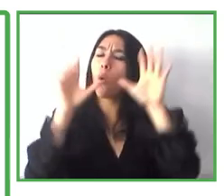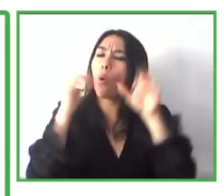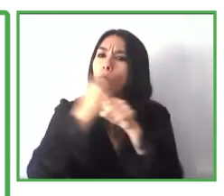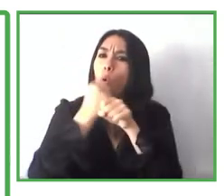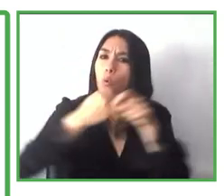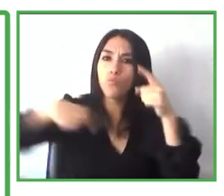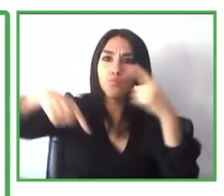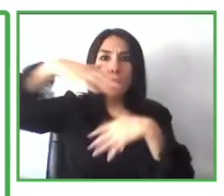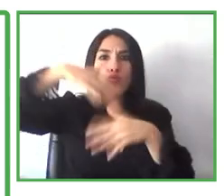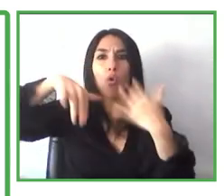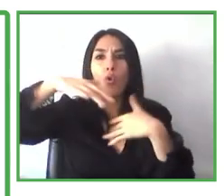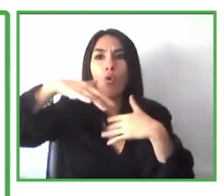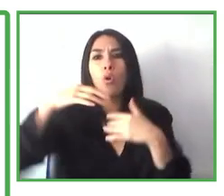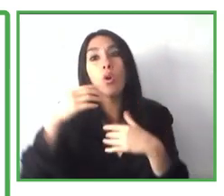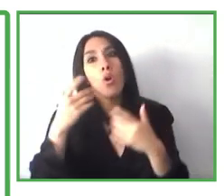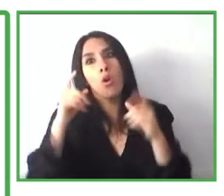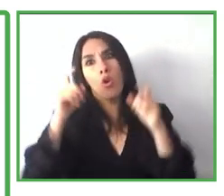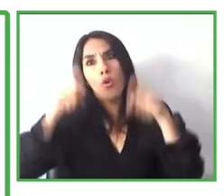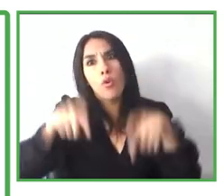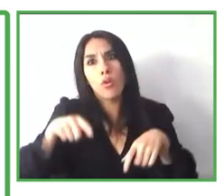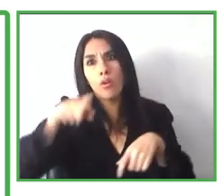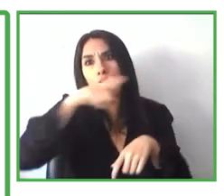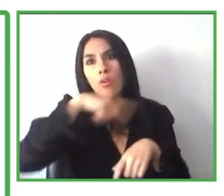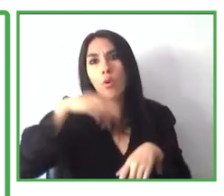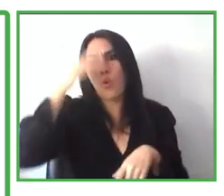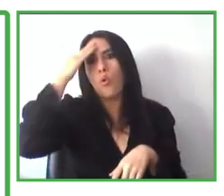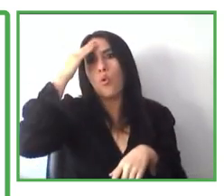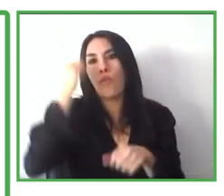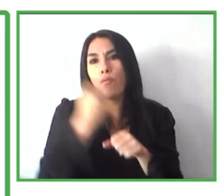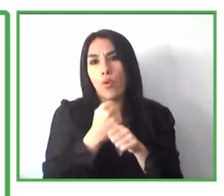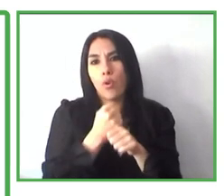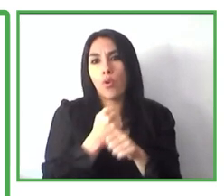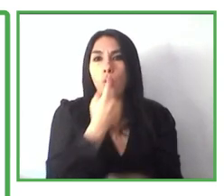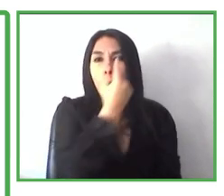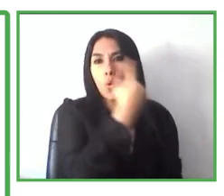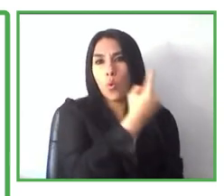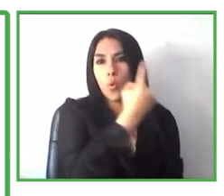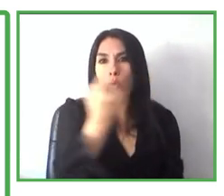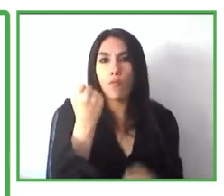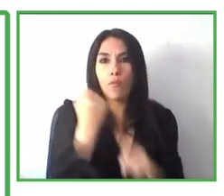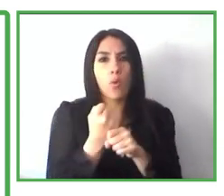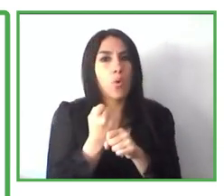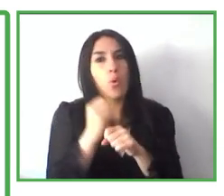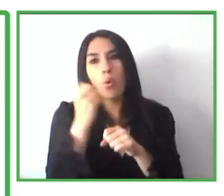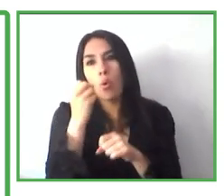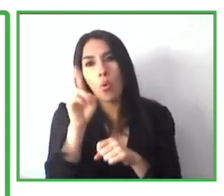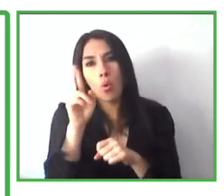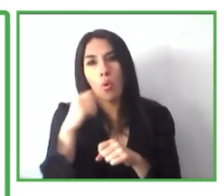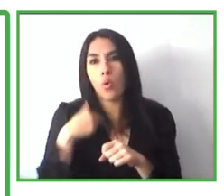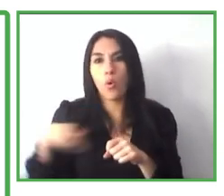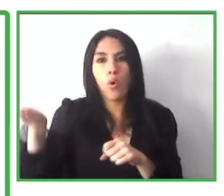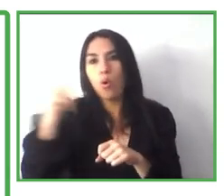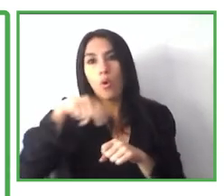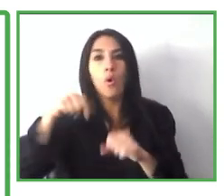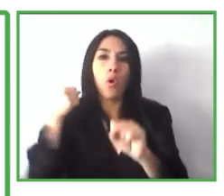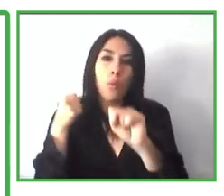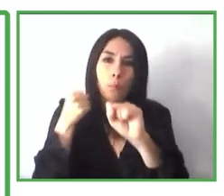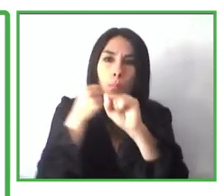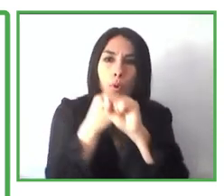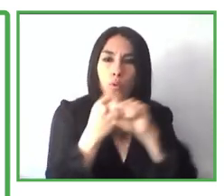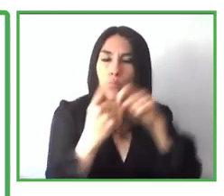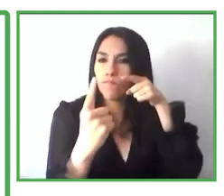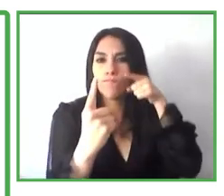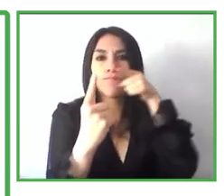position. And of course, we're not experts in each job position, but more than that, we support them